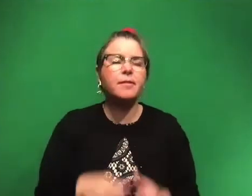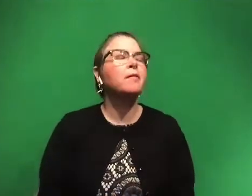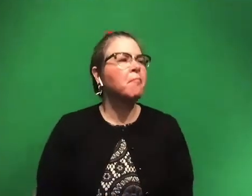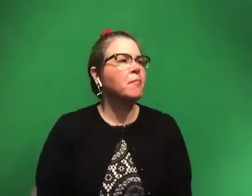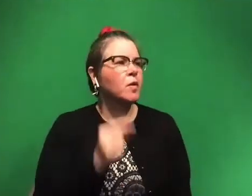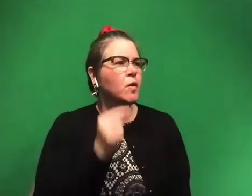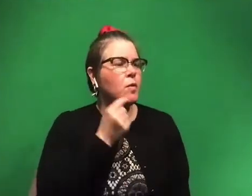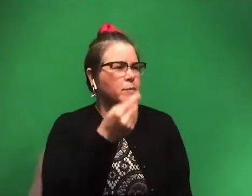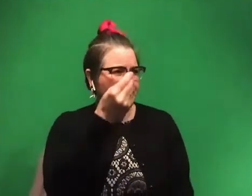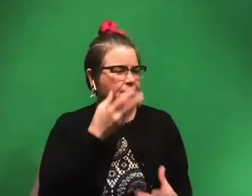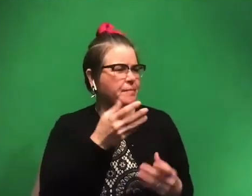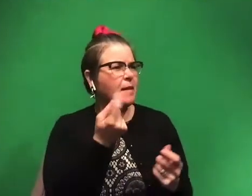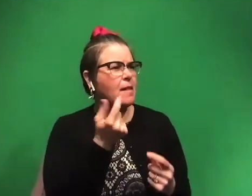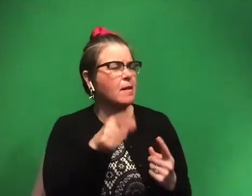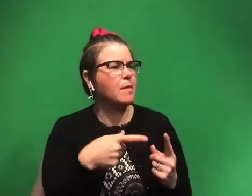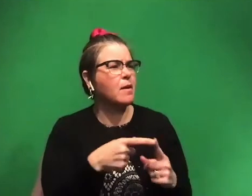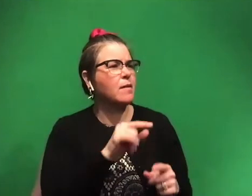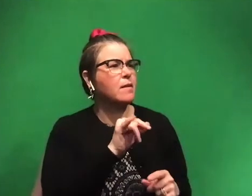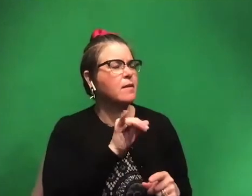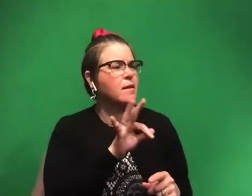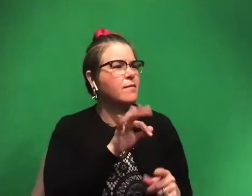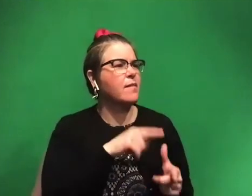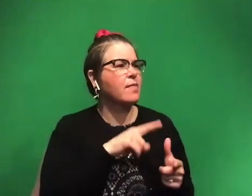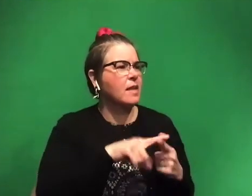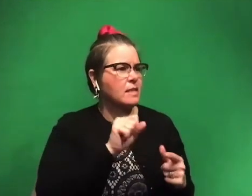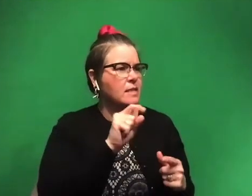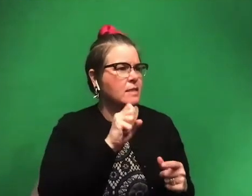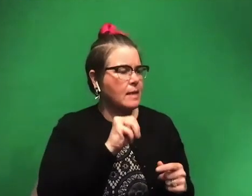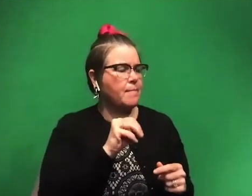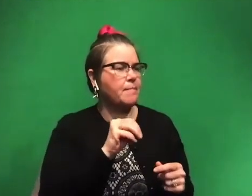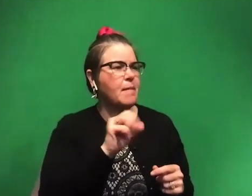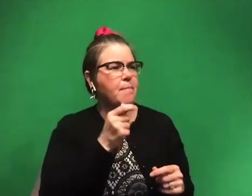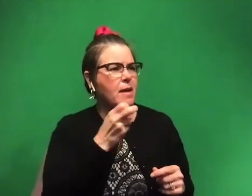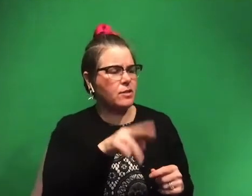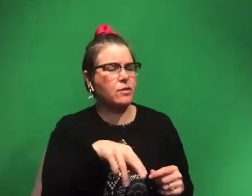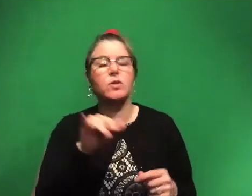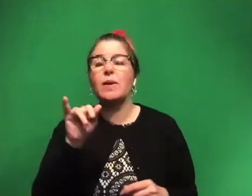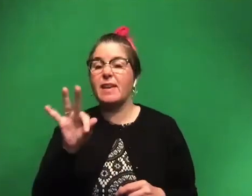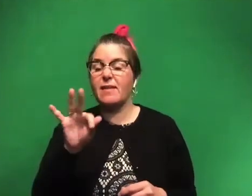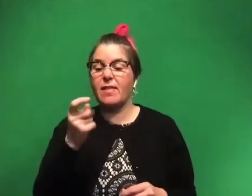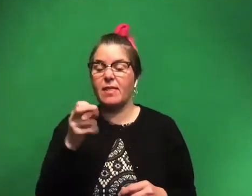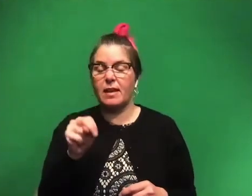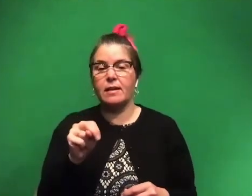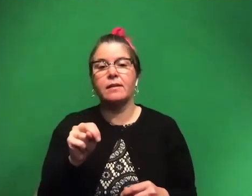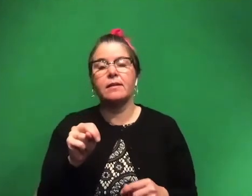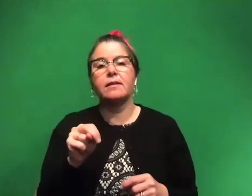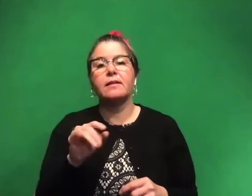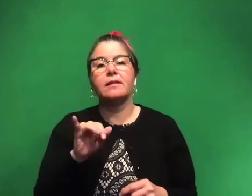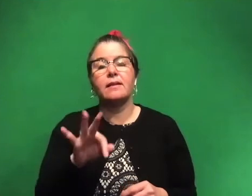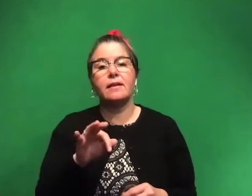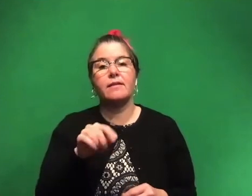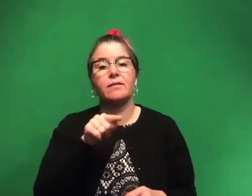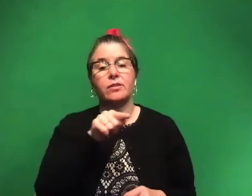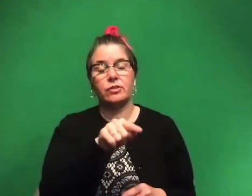could you tell us a little bit about the If Then STEM Ambassadorship Program? Yes. So if then is if she can,